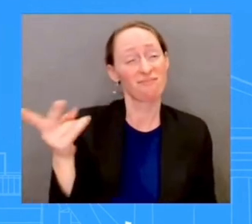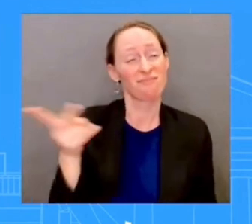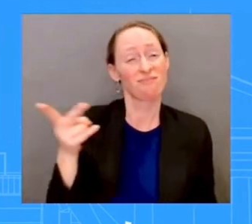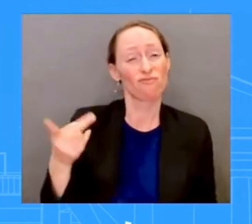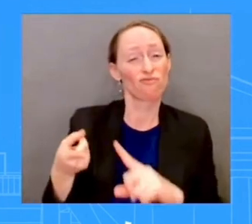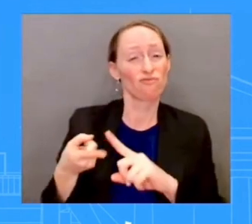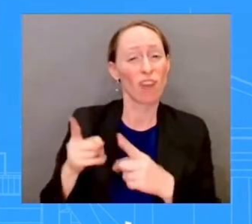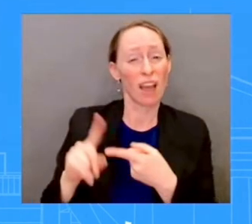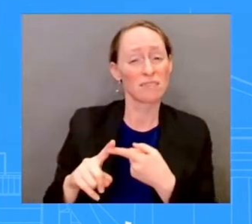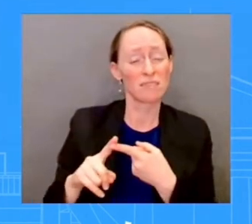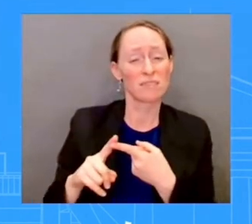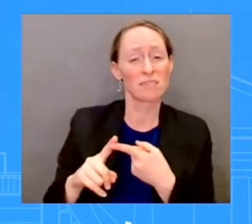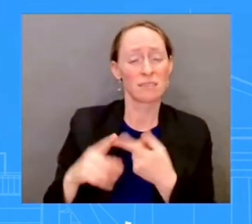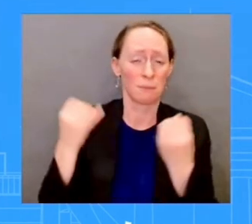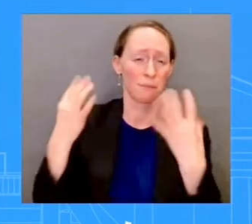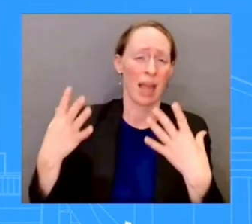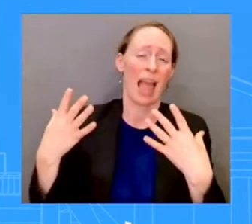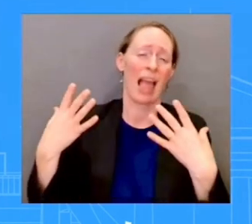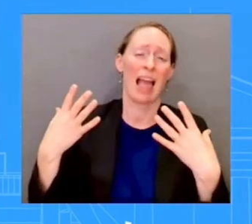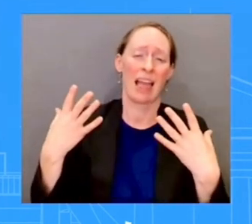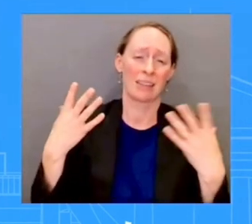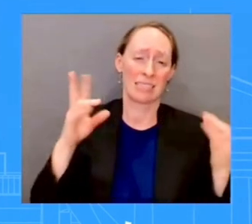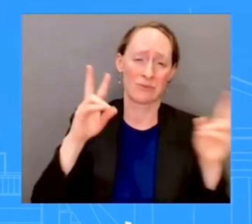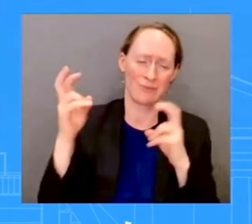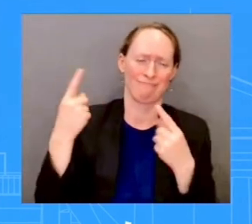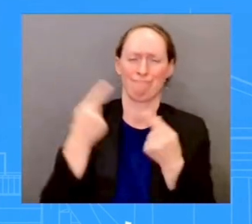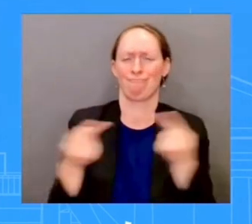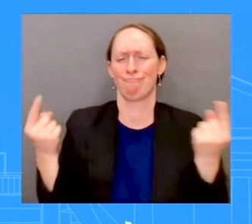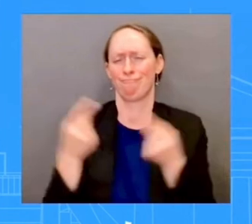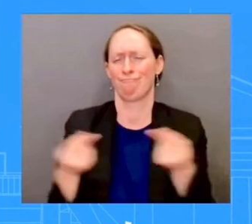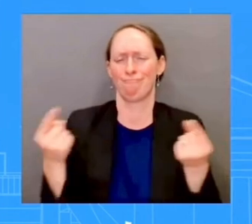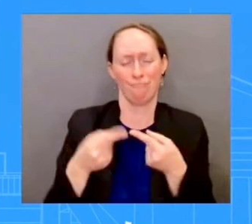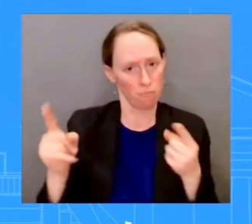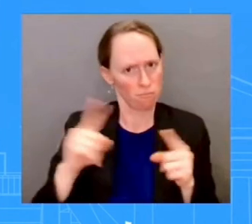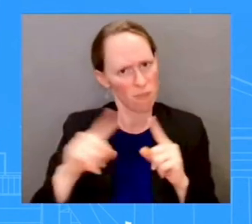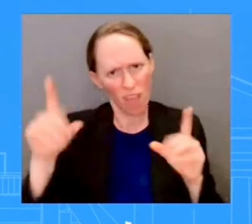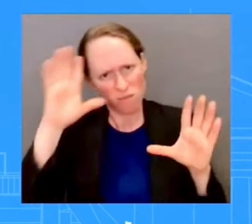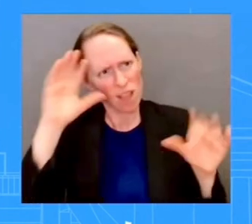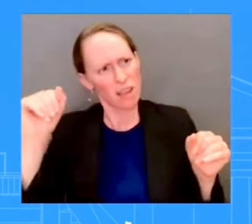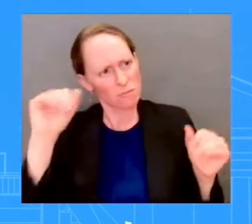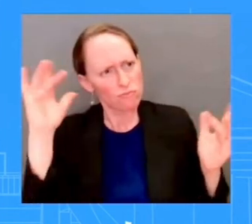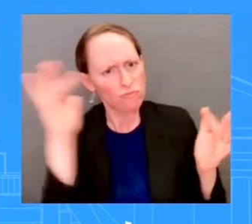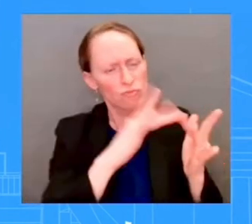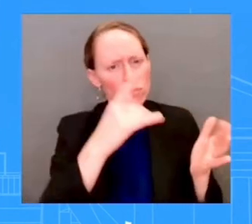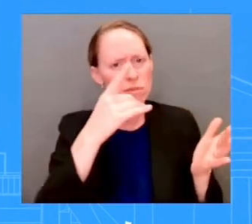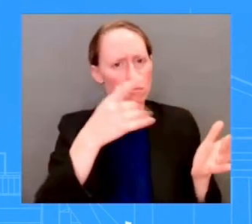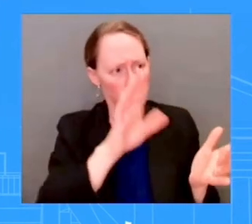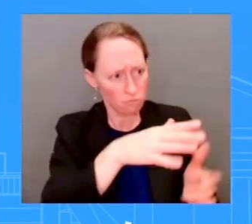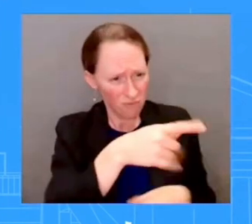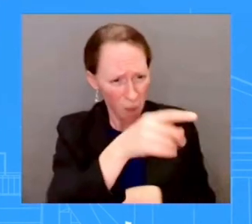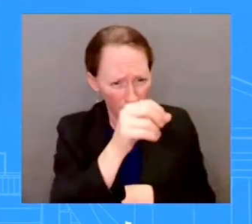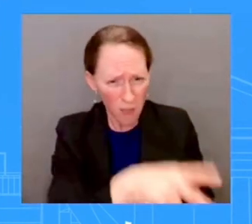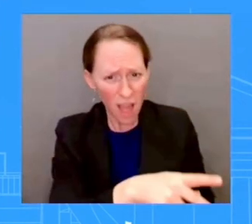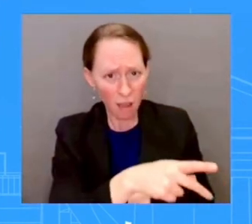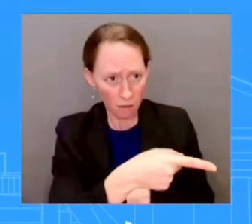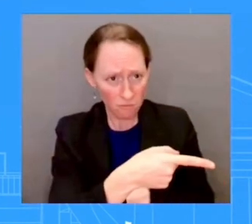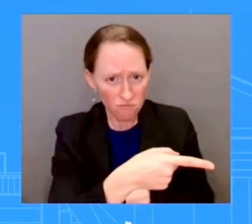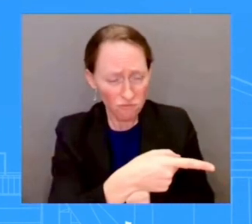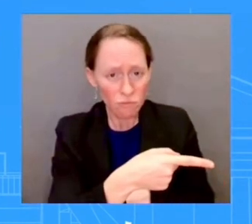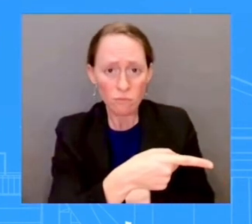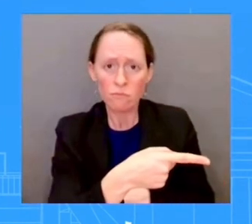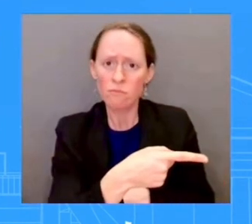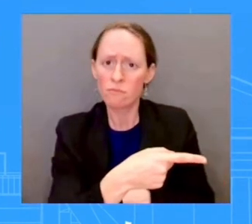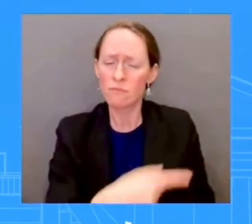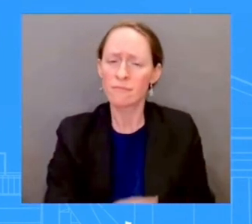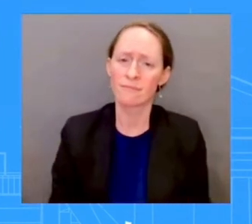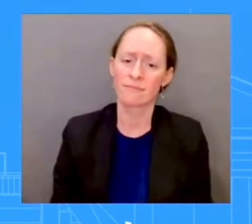was calling to check in on him to see how he was doing. I don't have anything further than what the president shared with you directly. Should we expect any